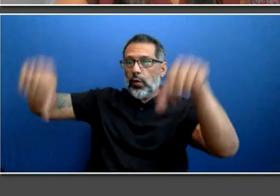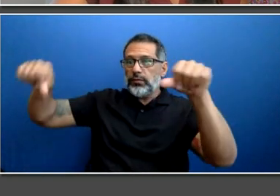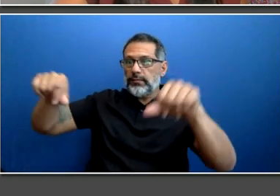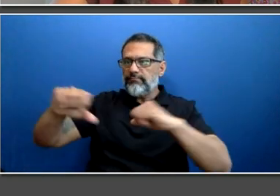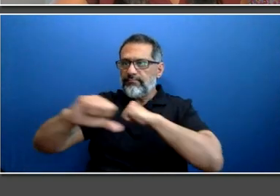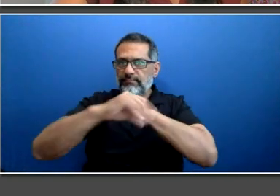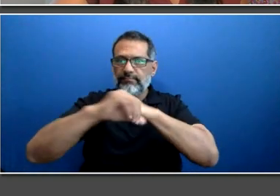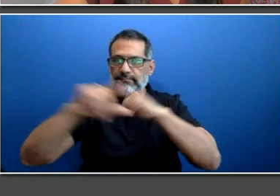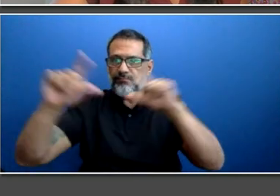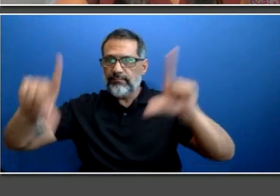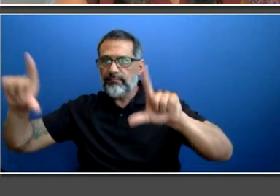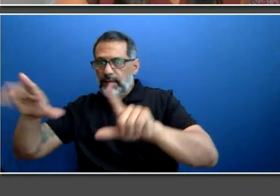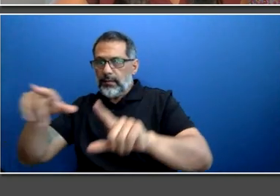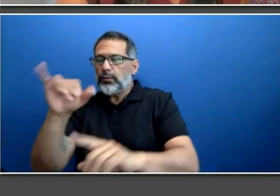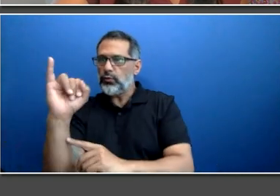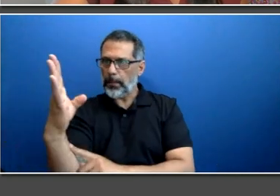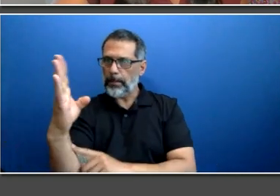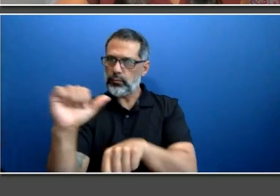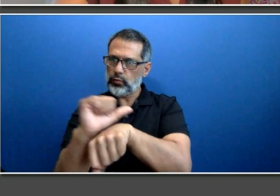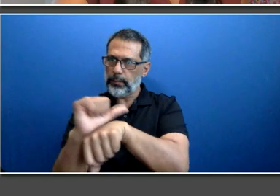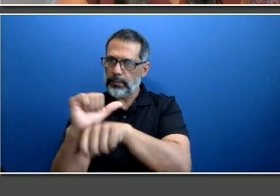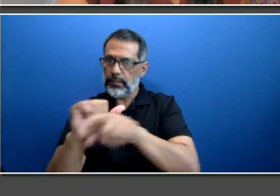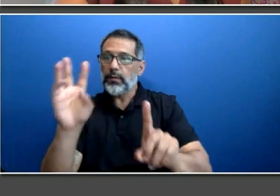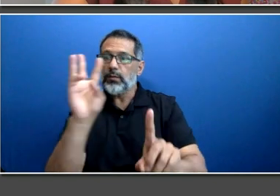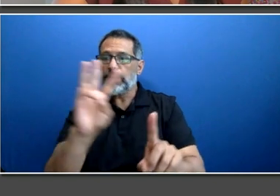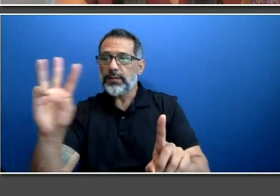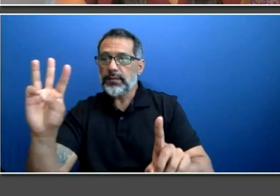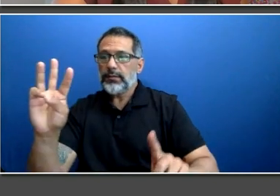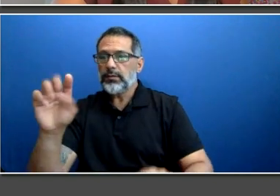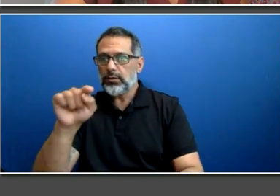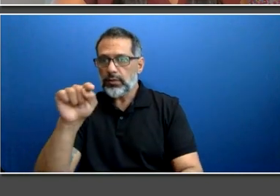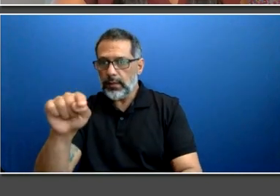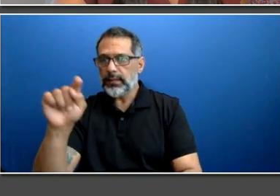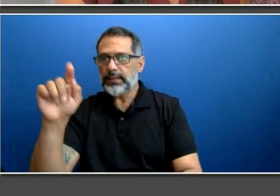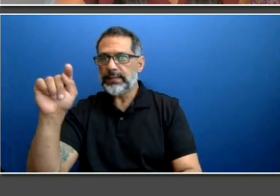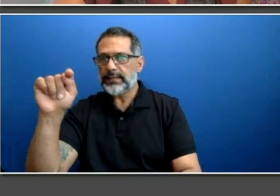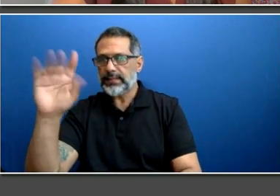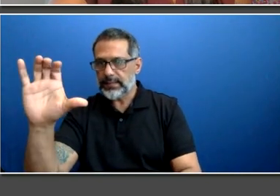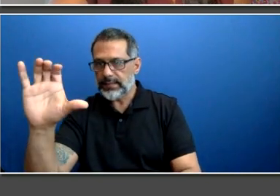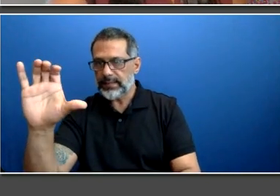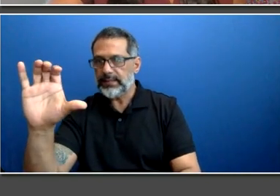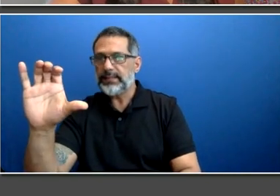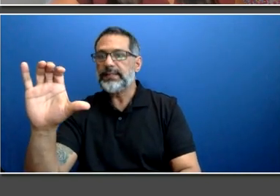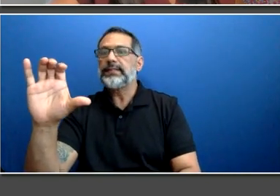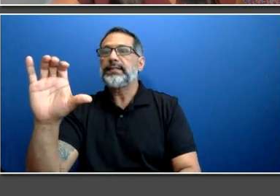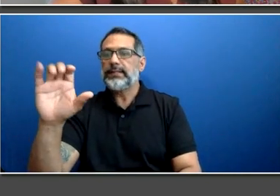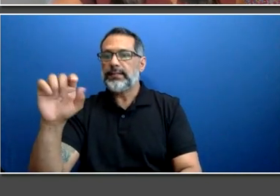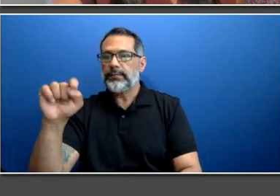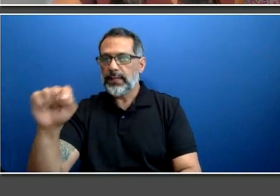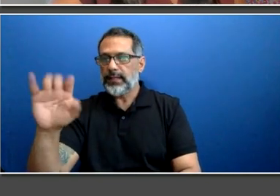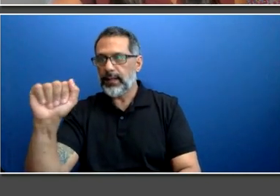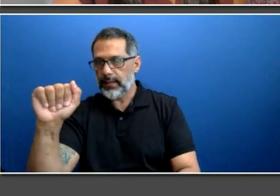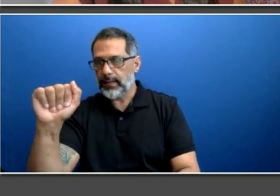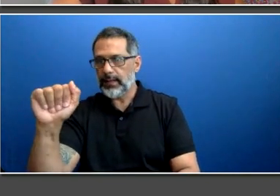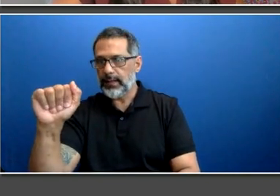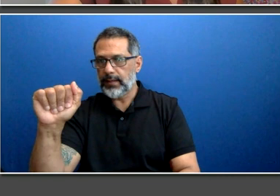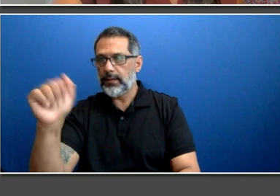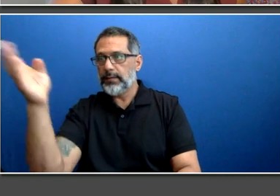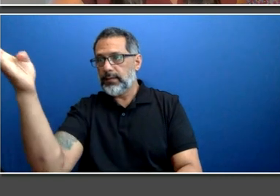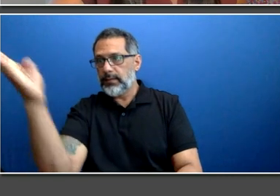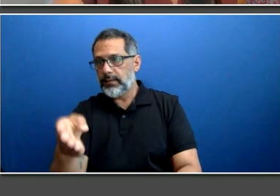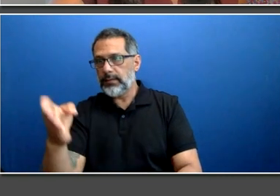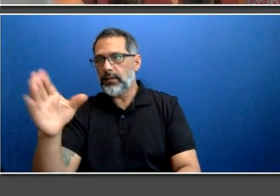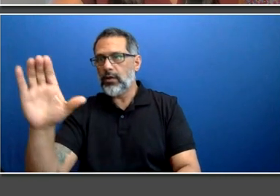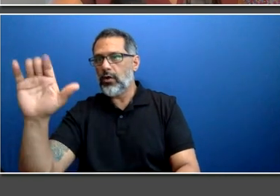.ttc.ca to see the current opportunities. Some of them are listed on the slide that you're seeing.